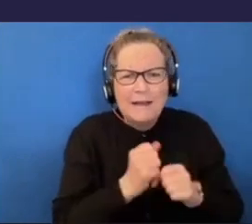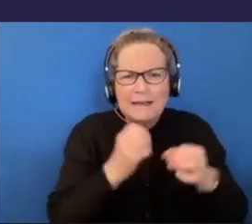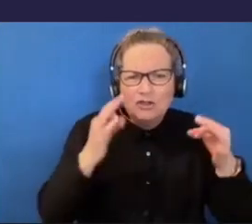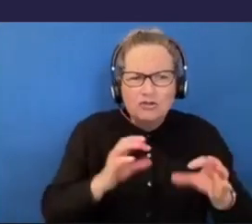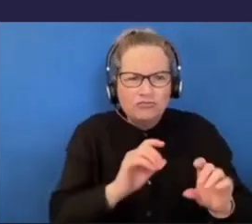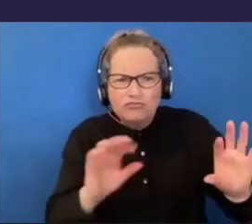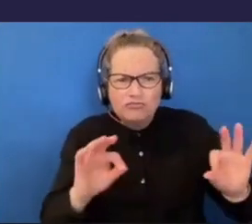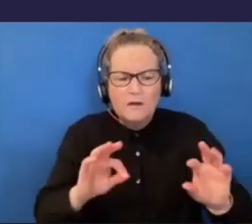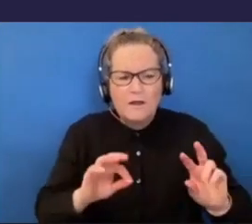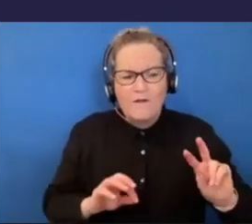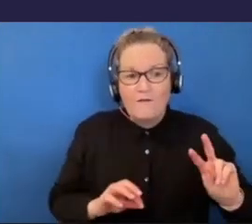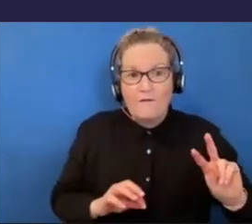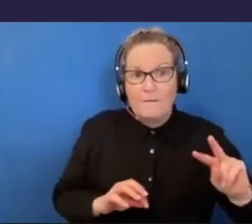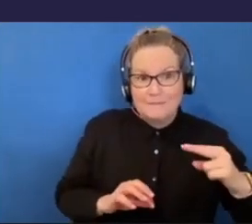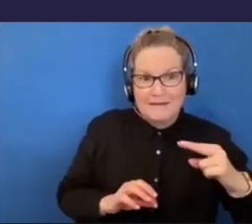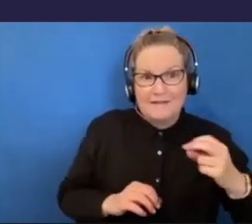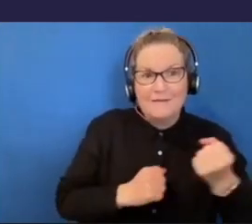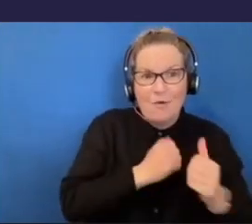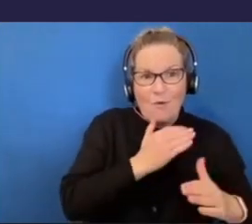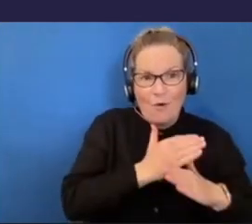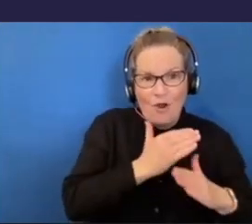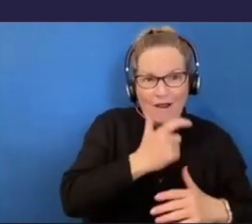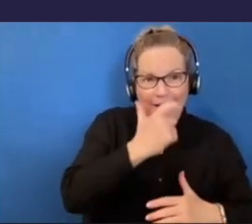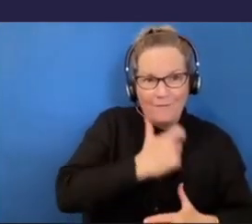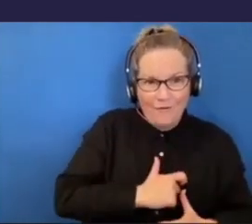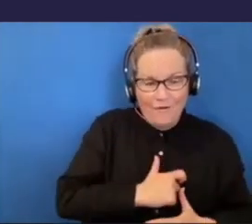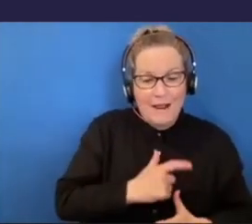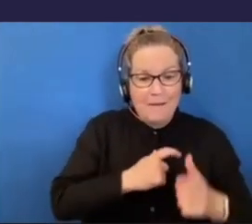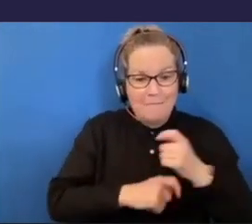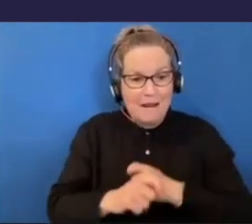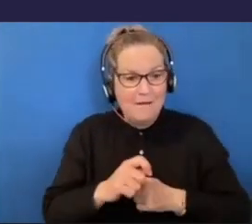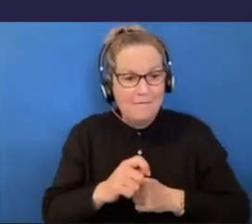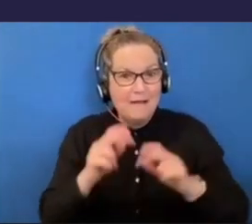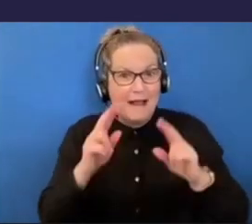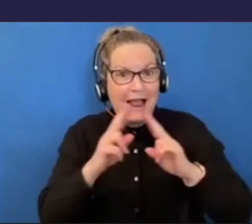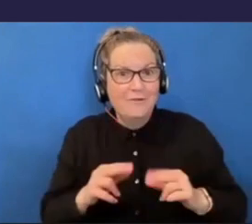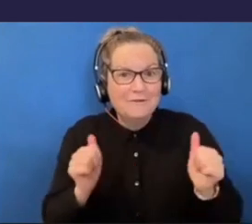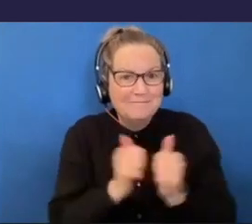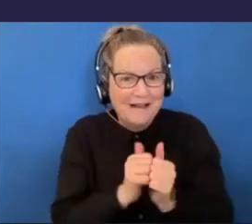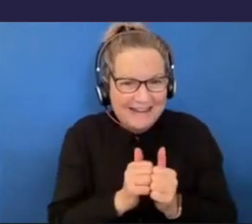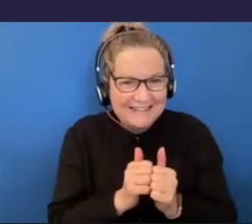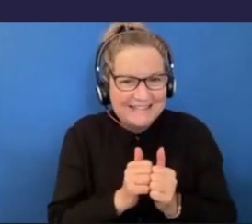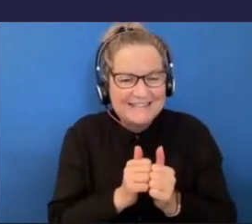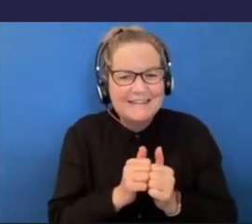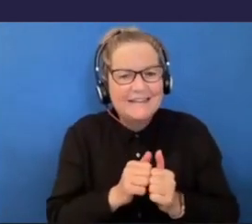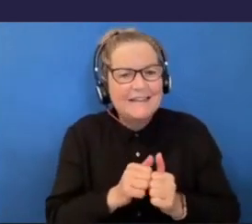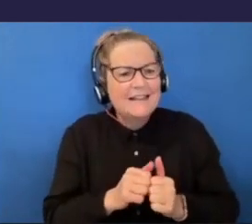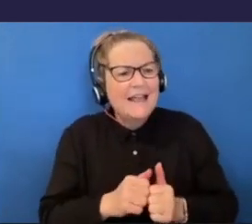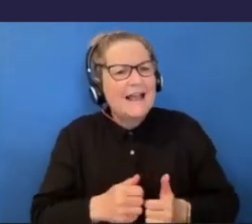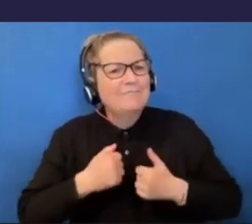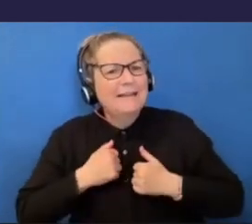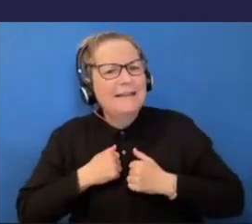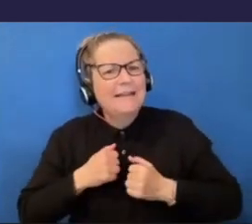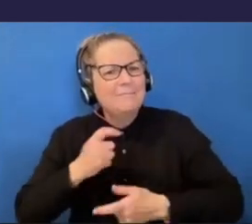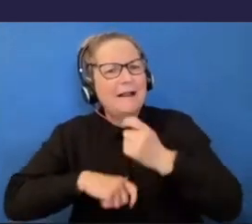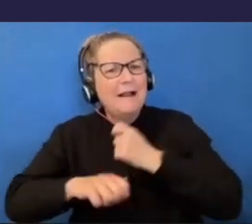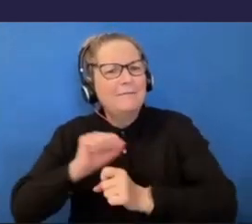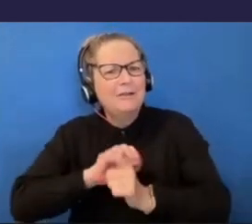support worker, as a roommate, and as a member of his circle of support now.